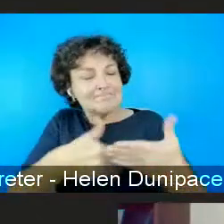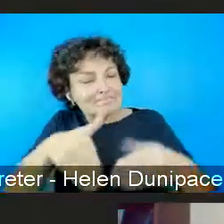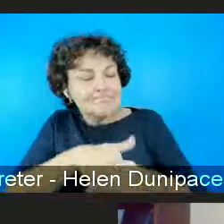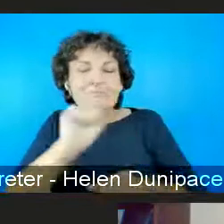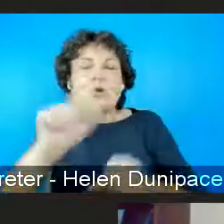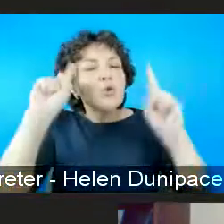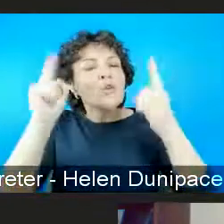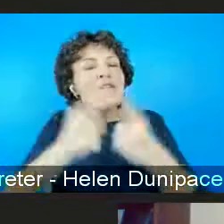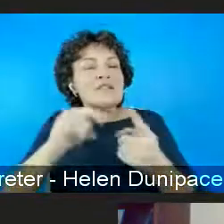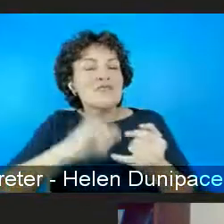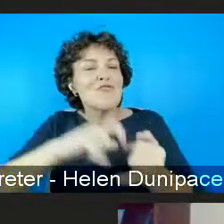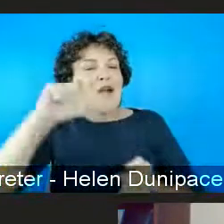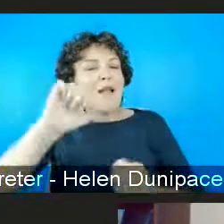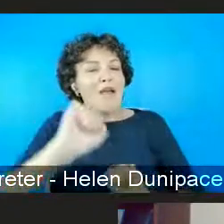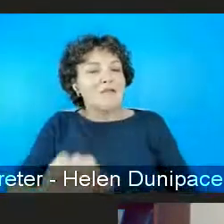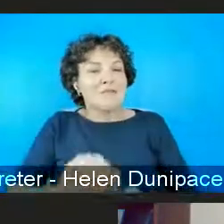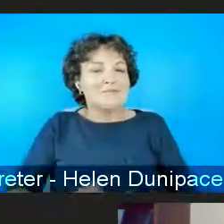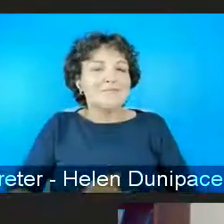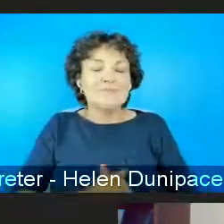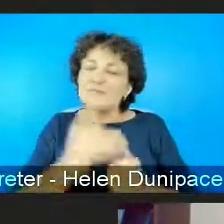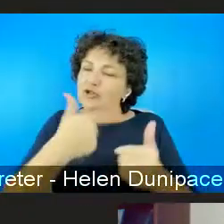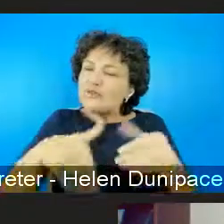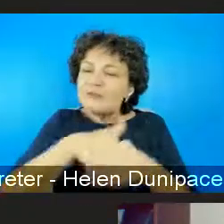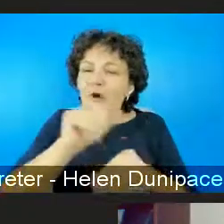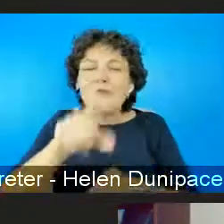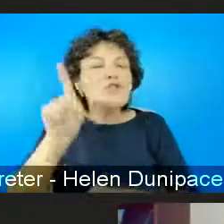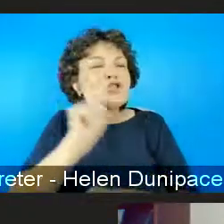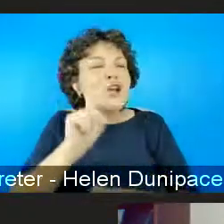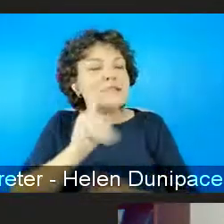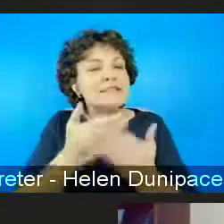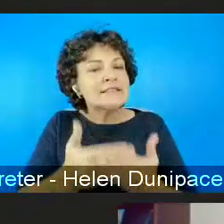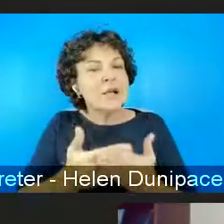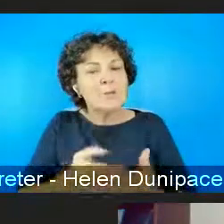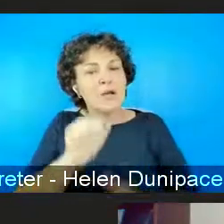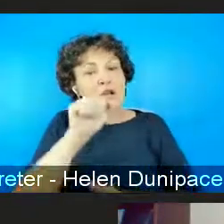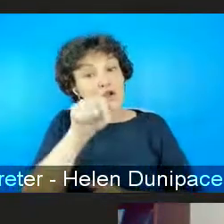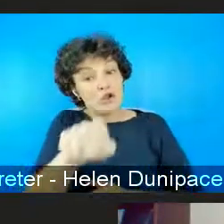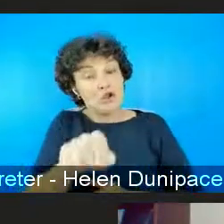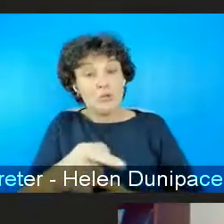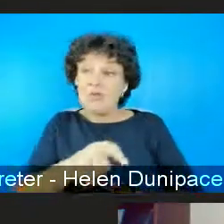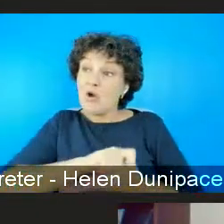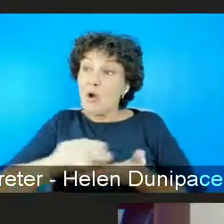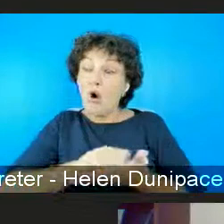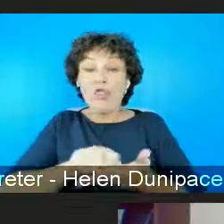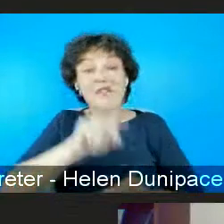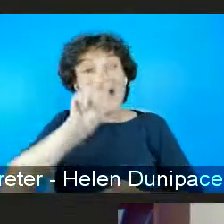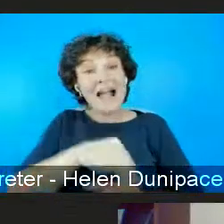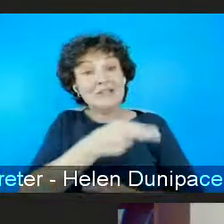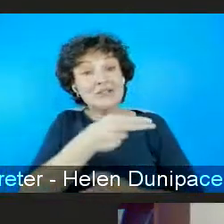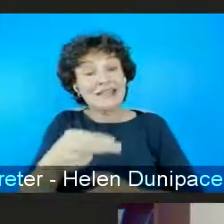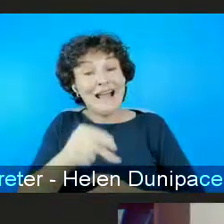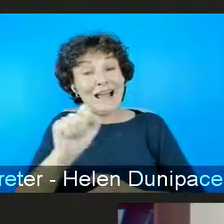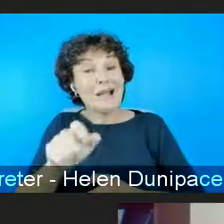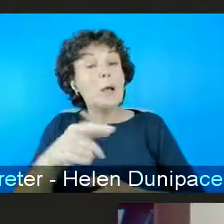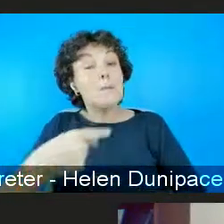University of Strathclyde. She's the author of Hashtag Me Too and Weinstein and Feminism.